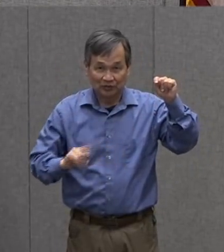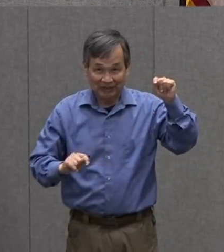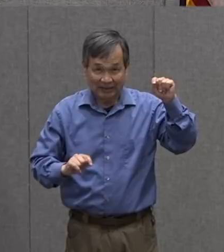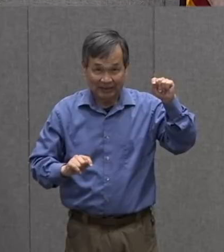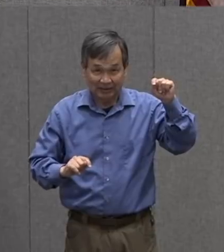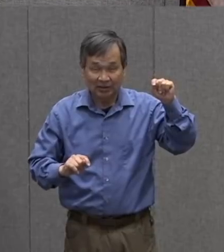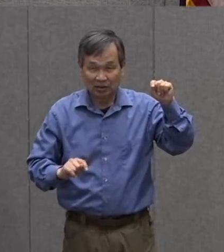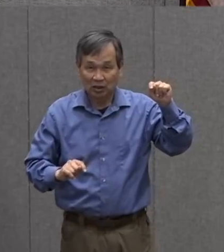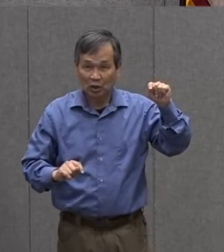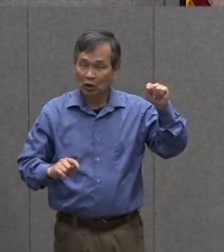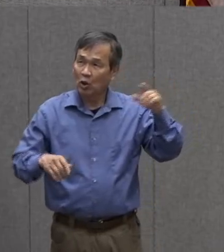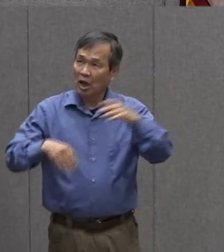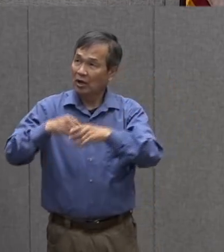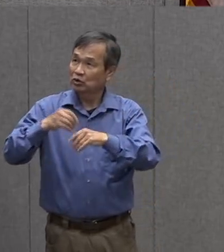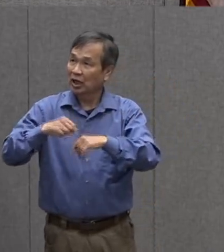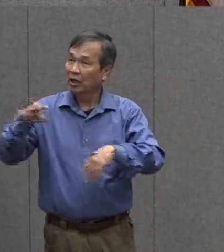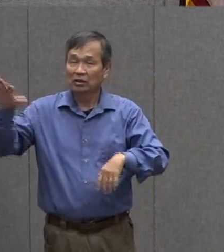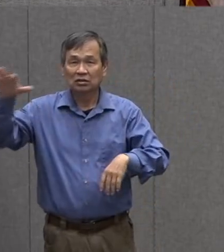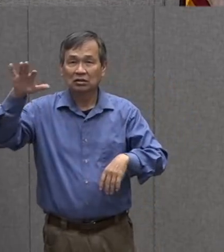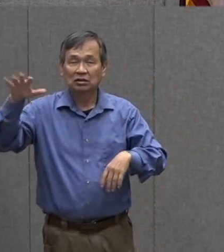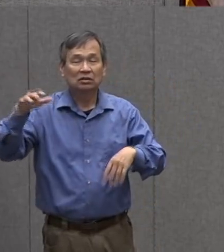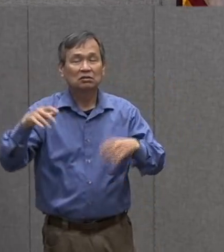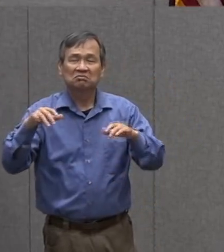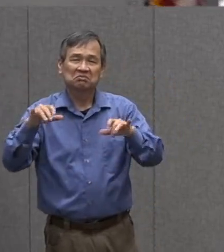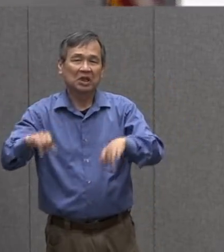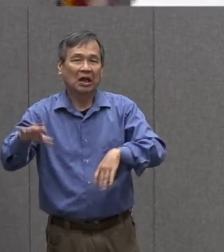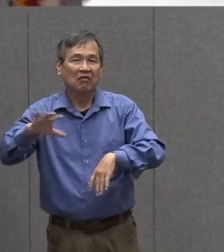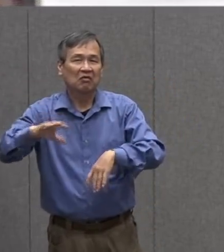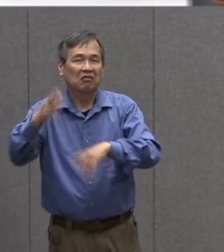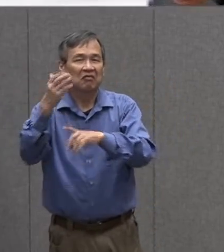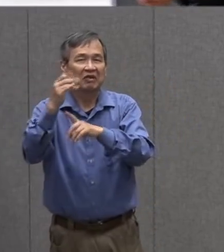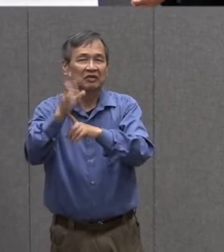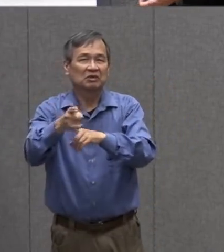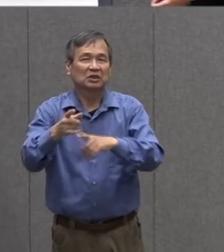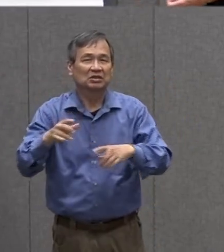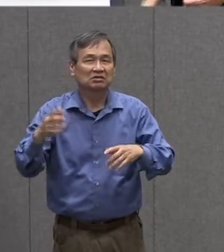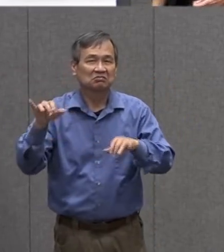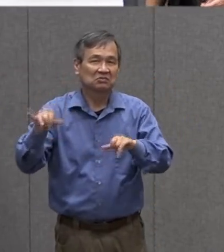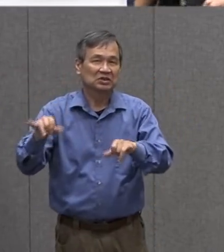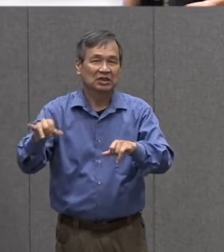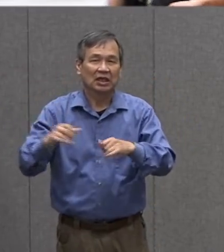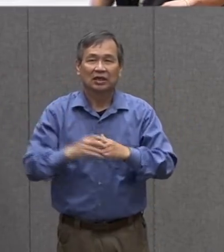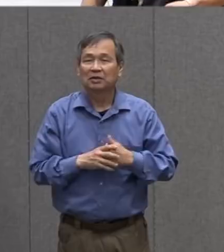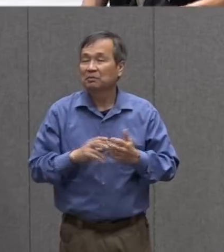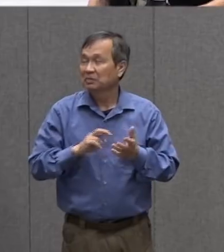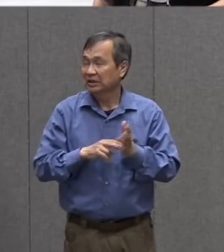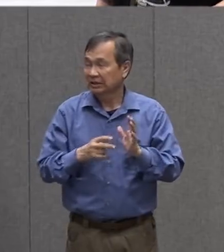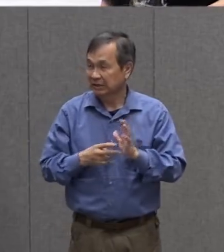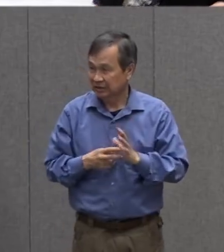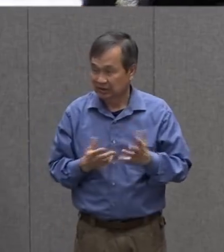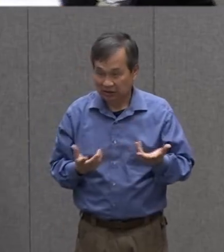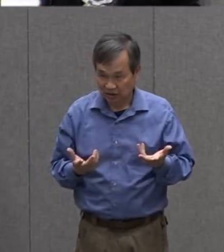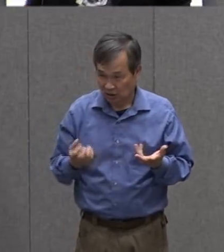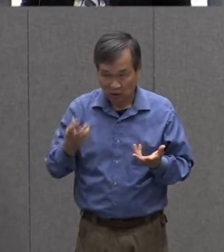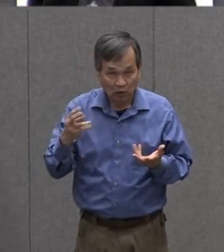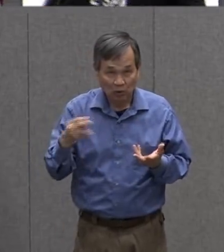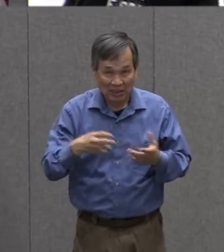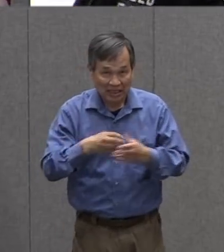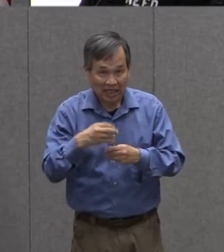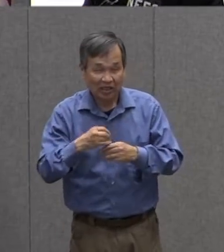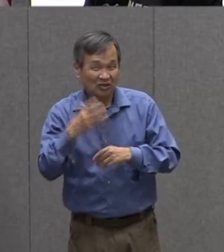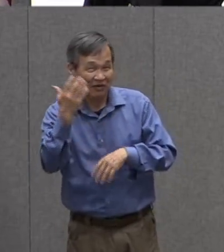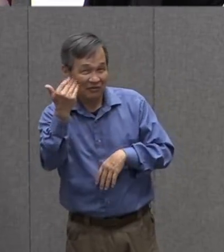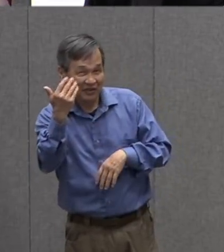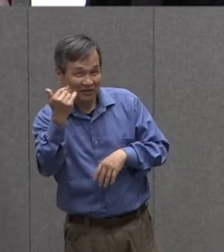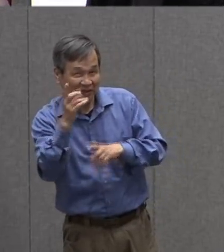find a spot that you want to be for about 15 minutes so being outside for 15